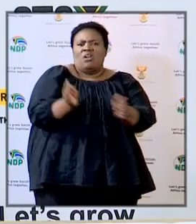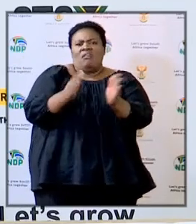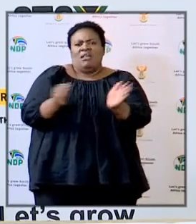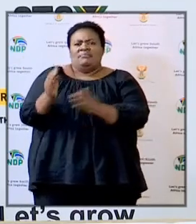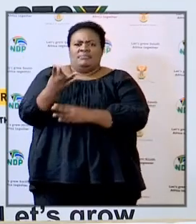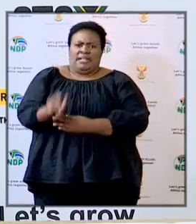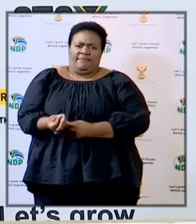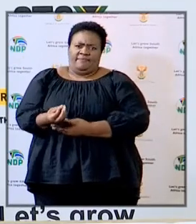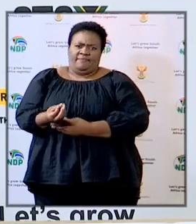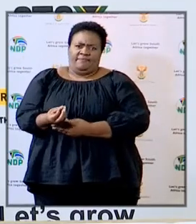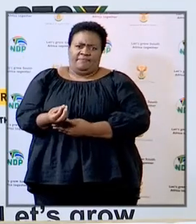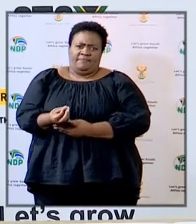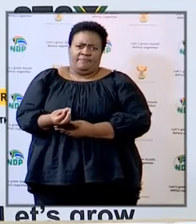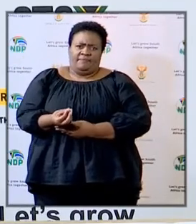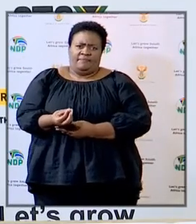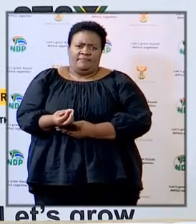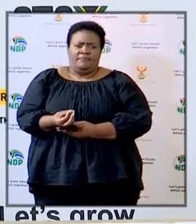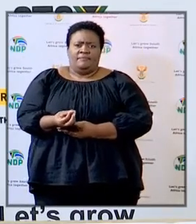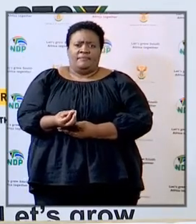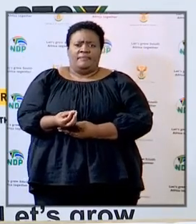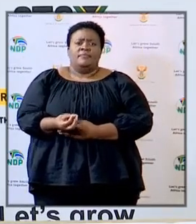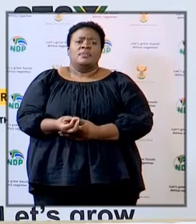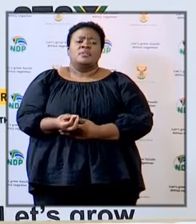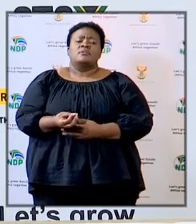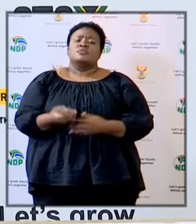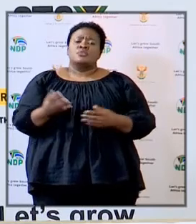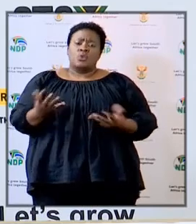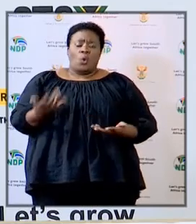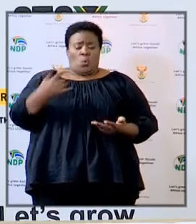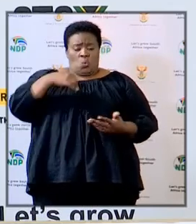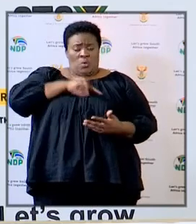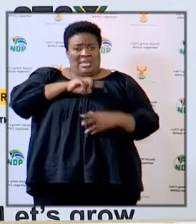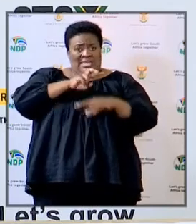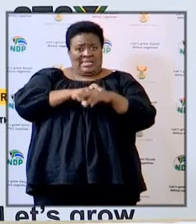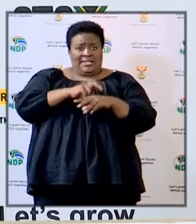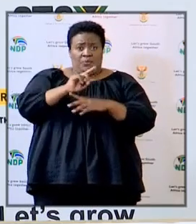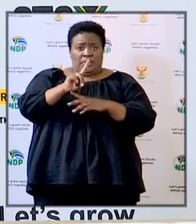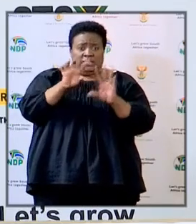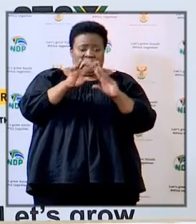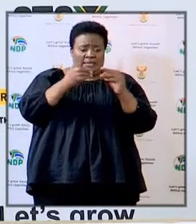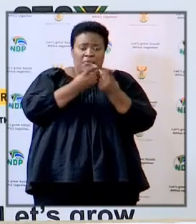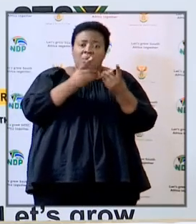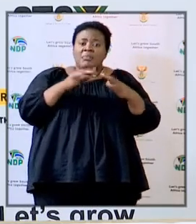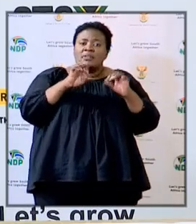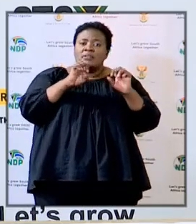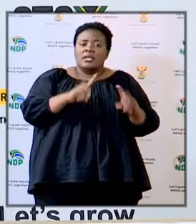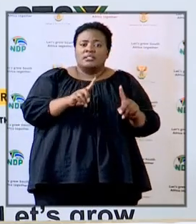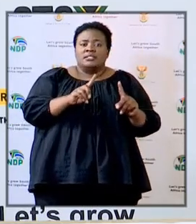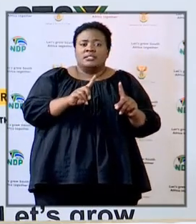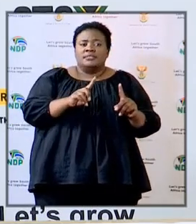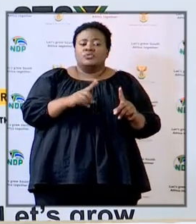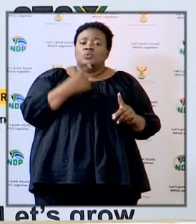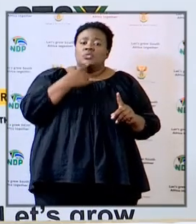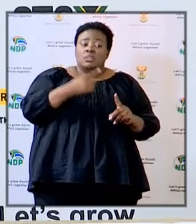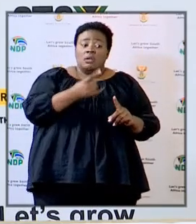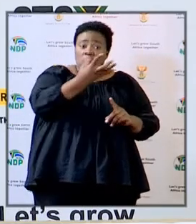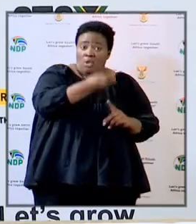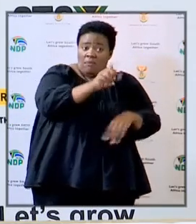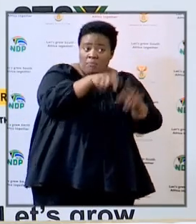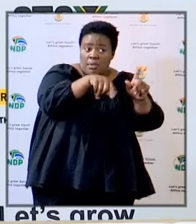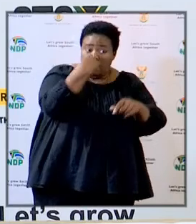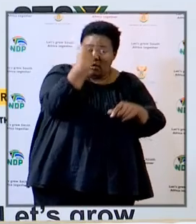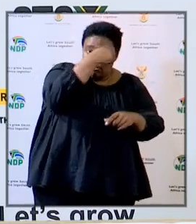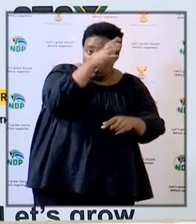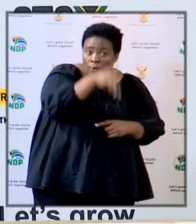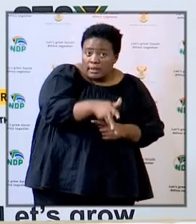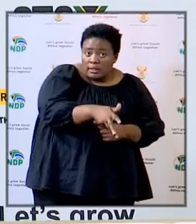arrangements have made arrangements so what we need as the department of education is to say do you have